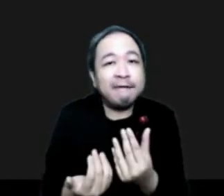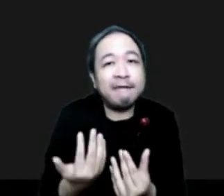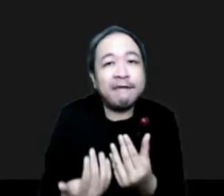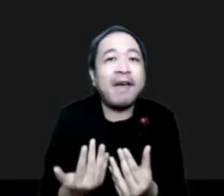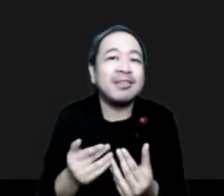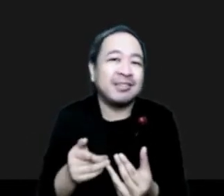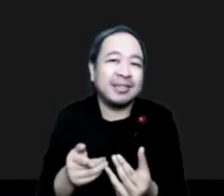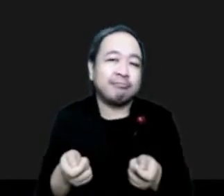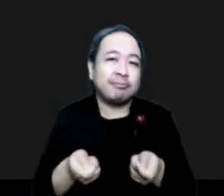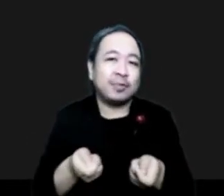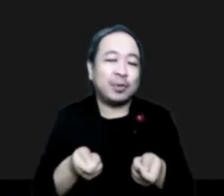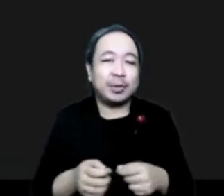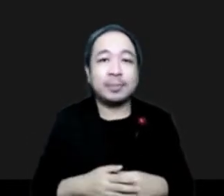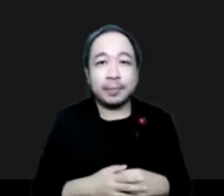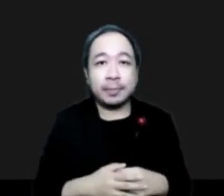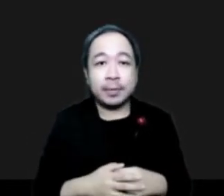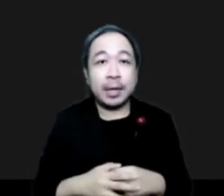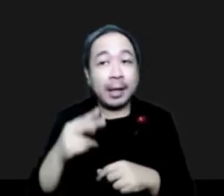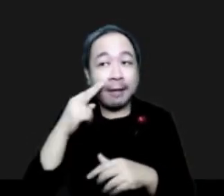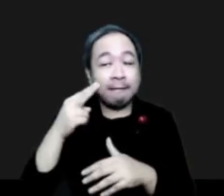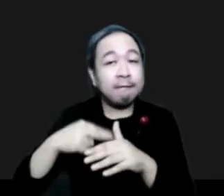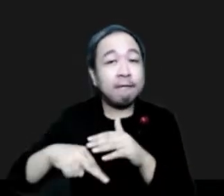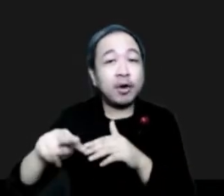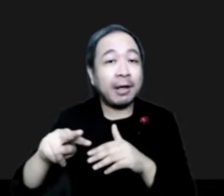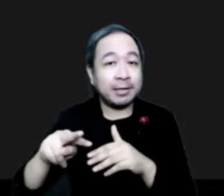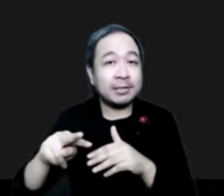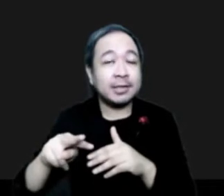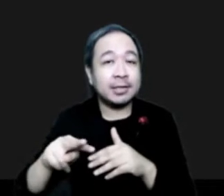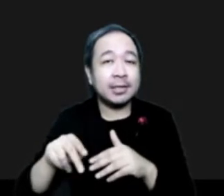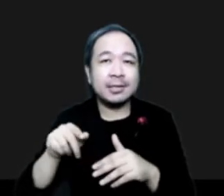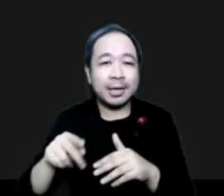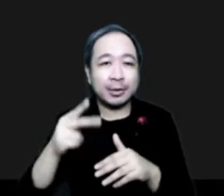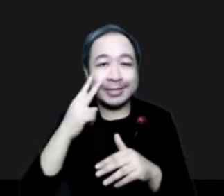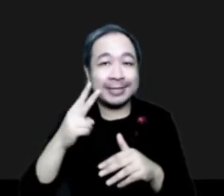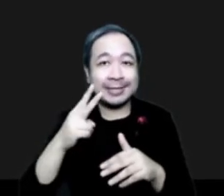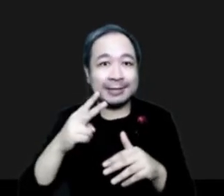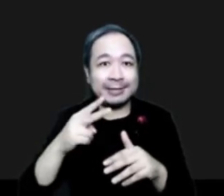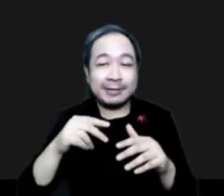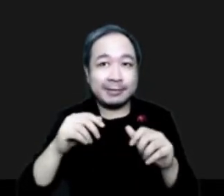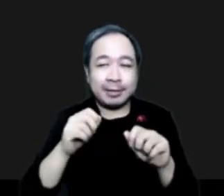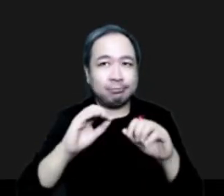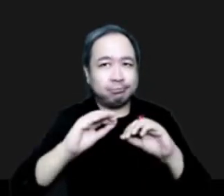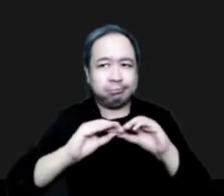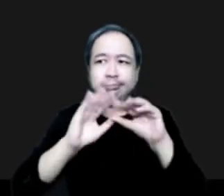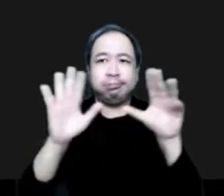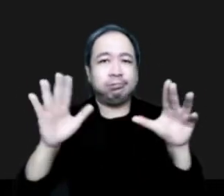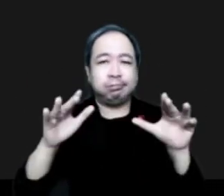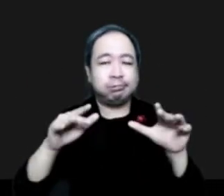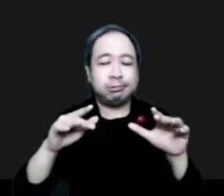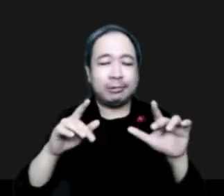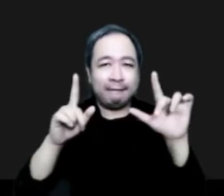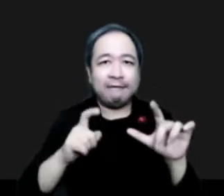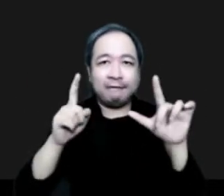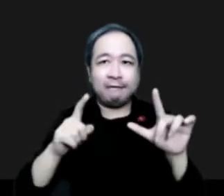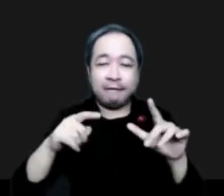In the now casting and forecasting stage, our high resolution rapid refresh smoke and weather models assist us greatly.